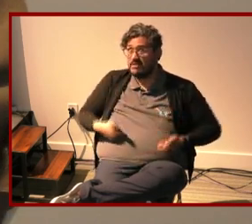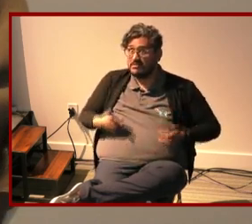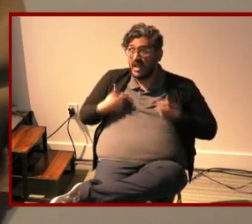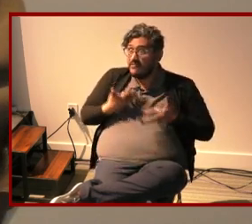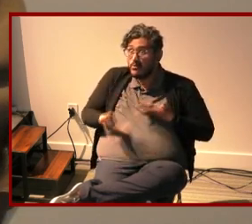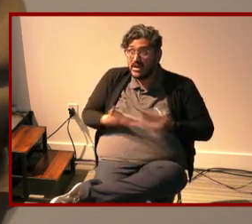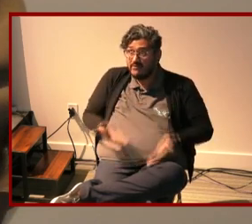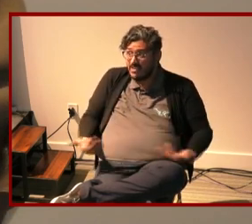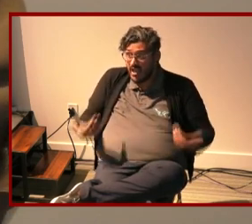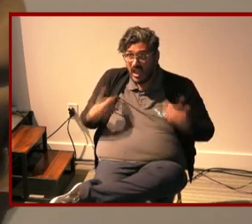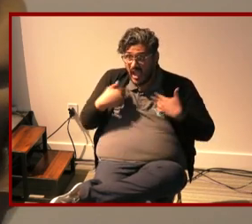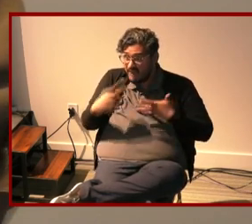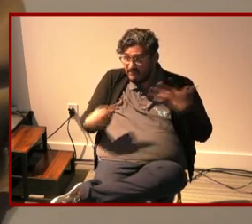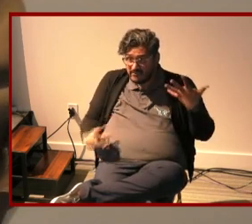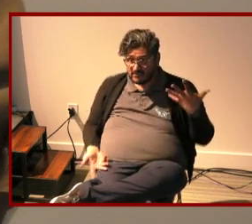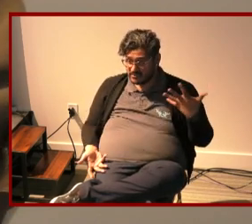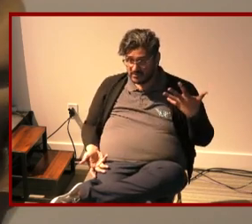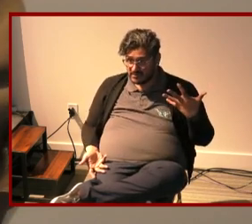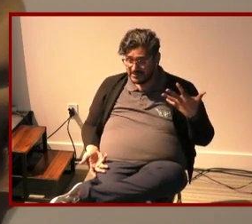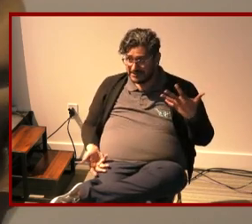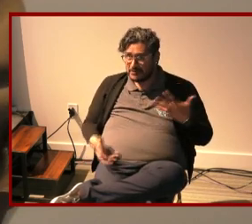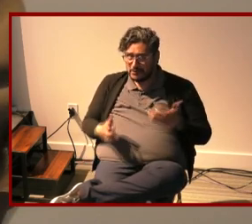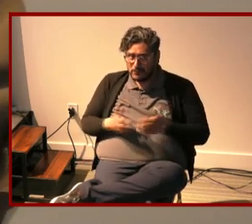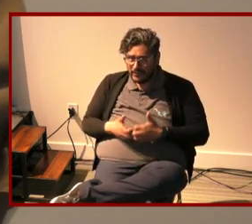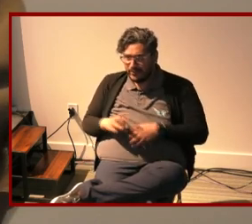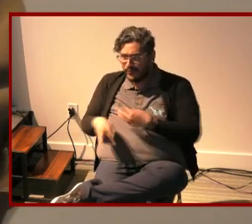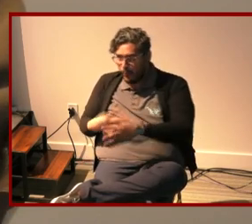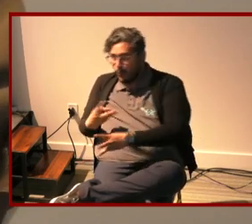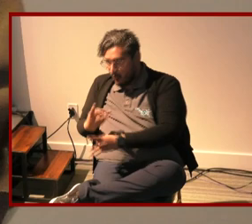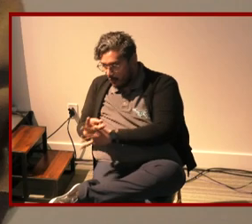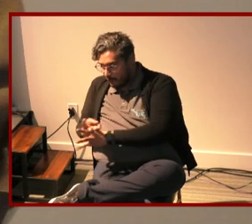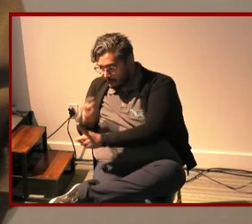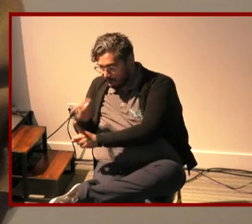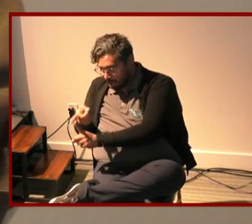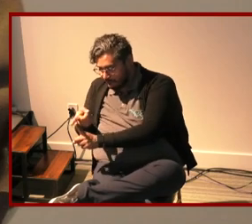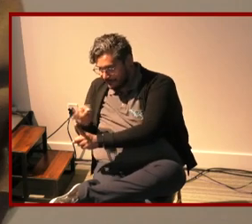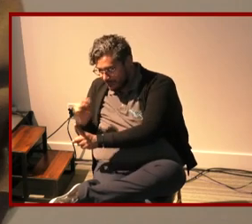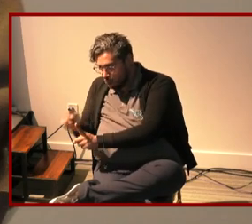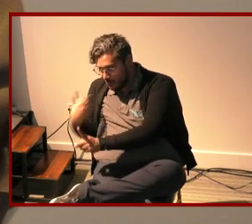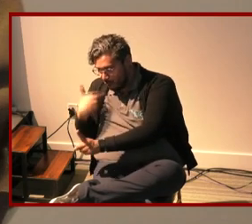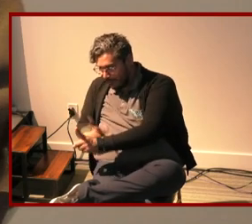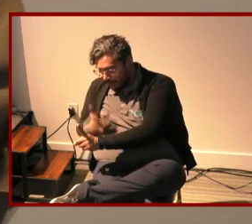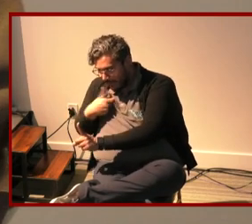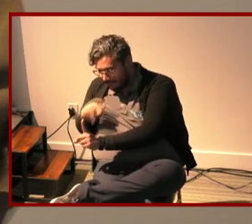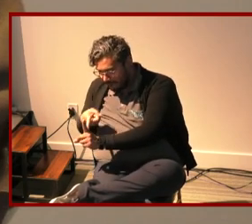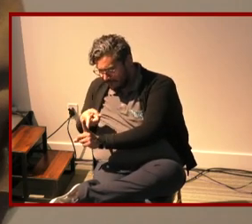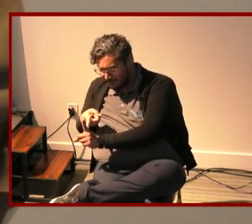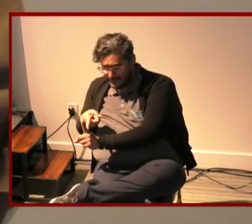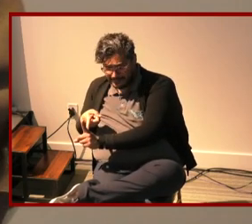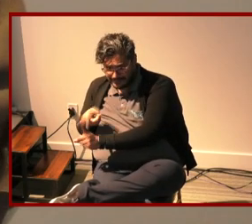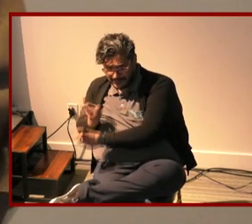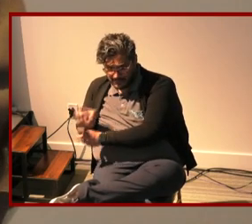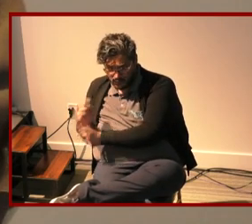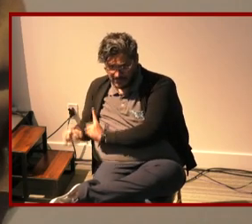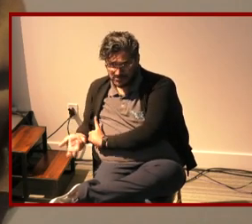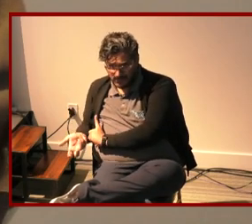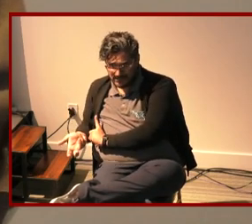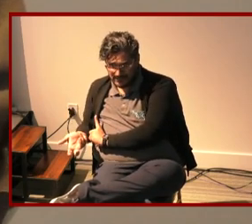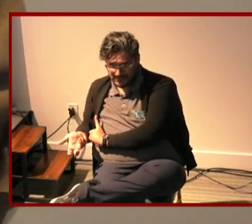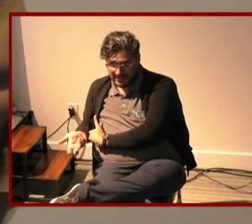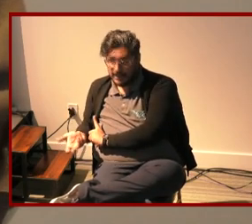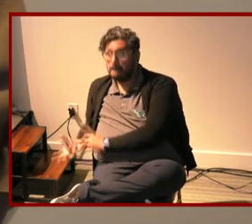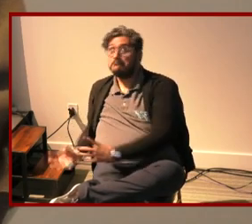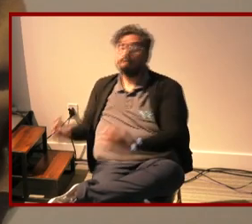and under the conditions of the world in which we live which are difficult conditions and especially difficult when you have a